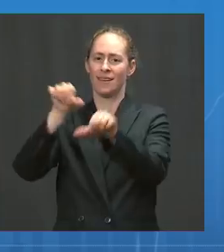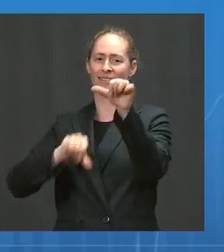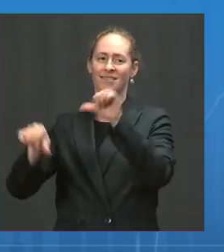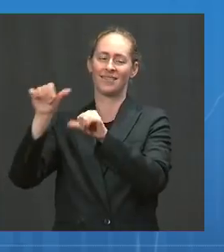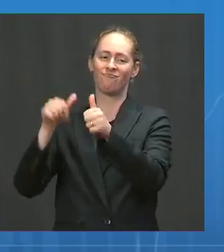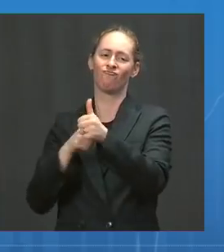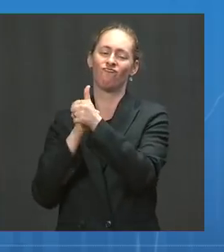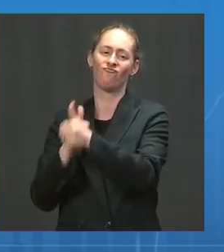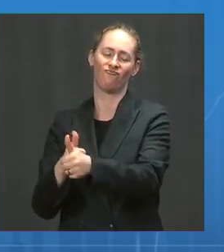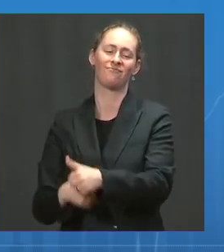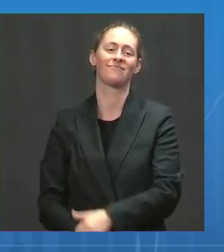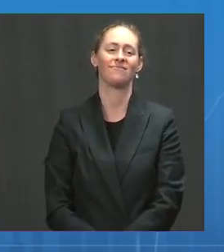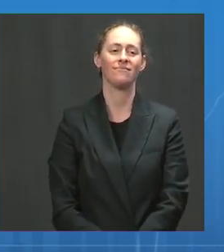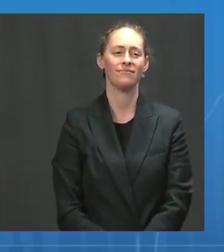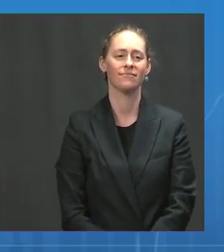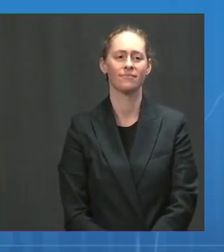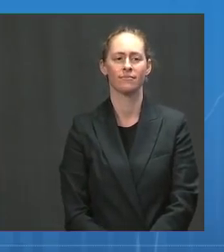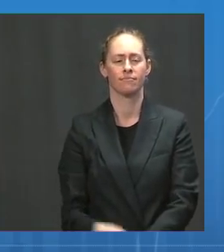continually evaluating.